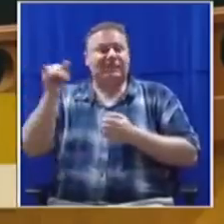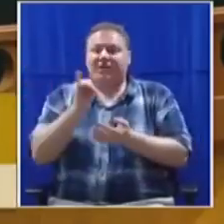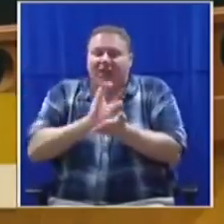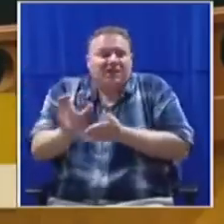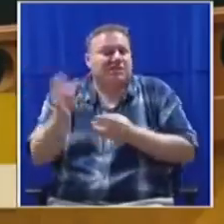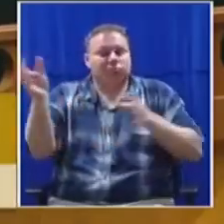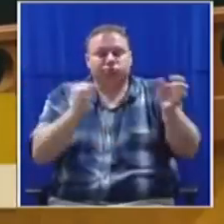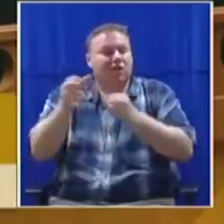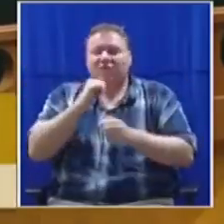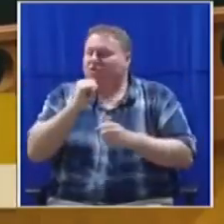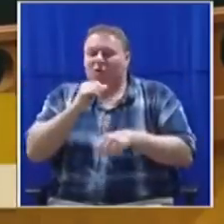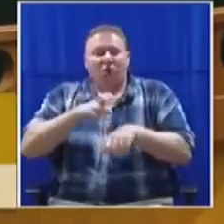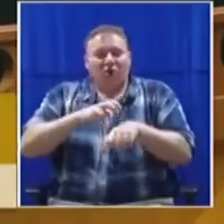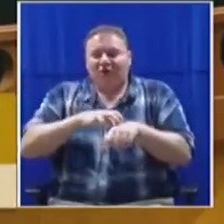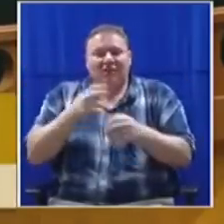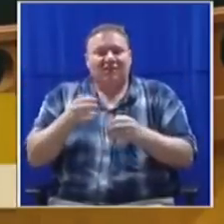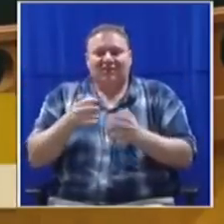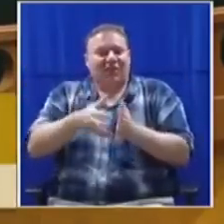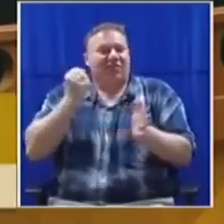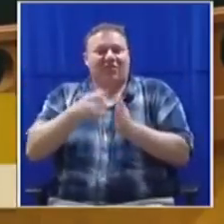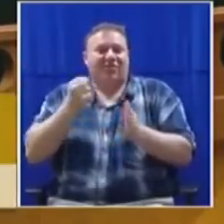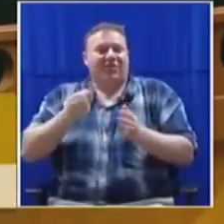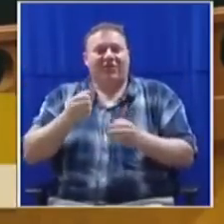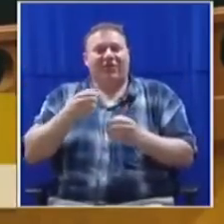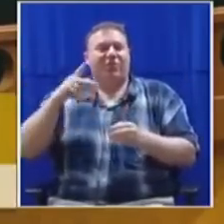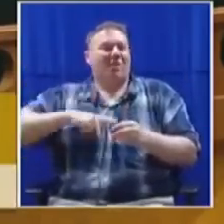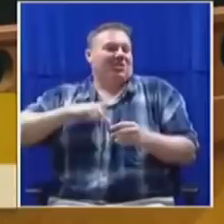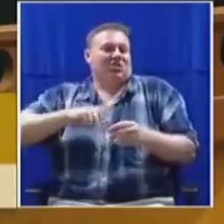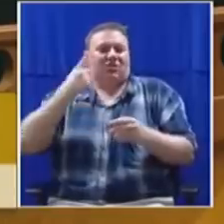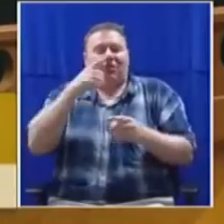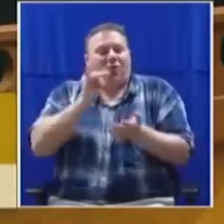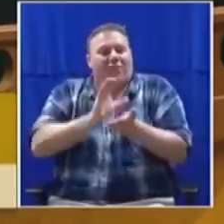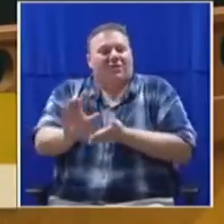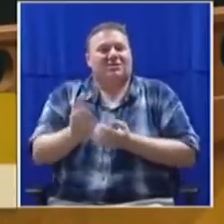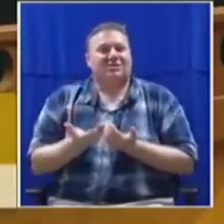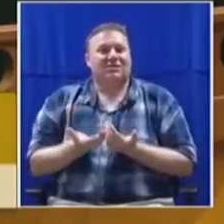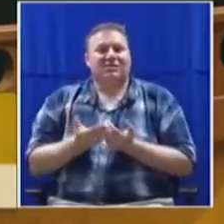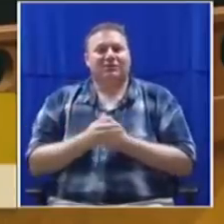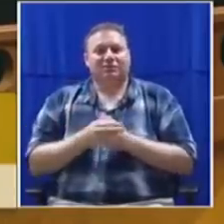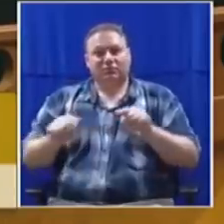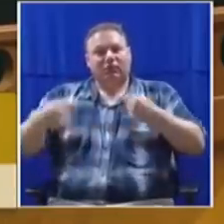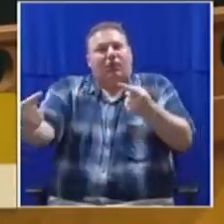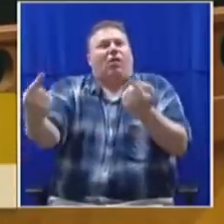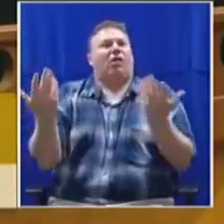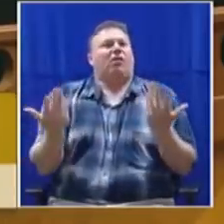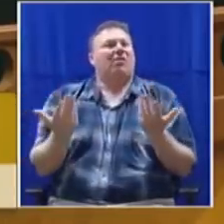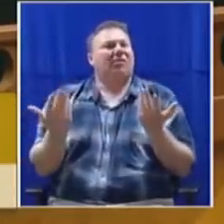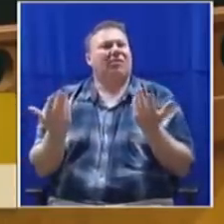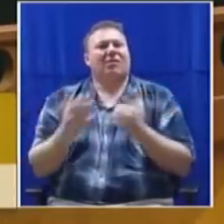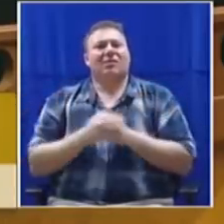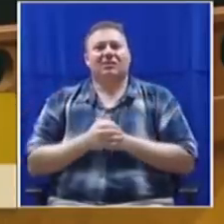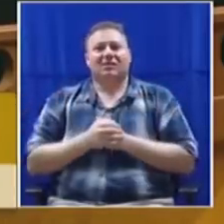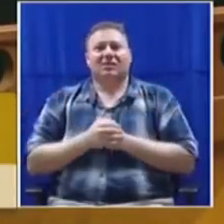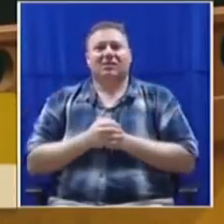prescribed assets to force pension funds to invest in them. It's a completely contradictory point. Now, here's